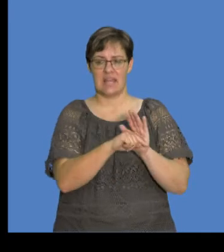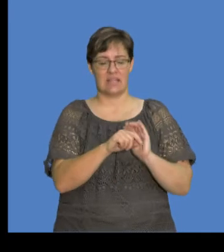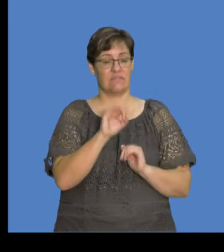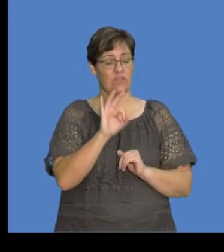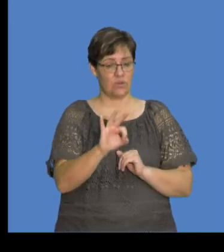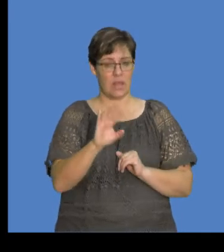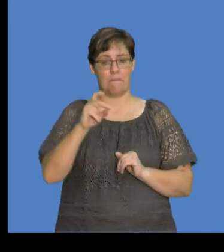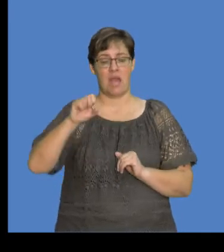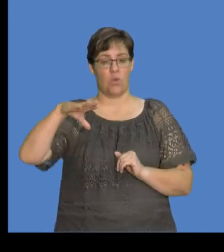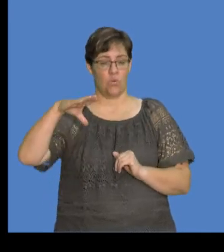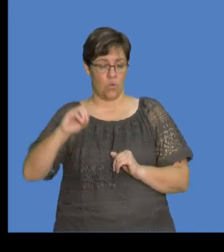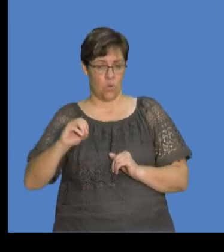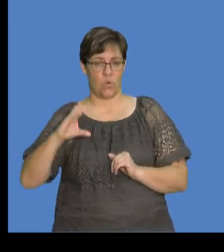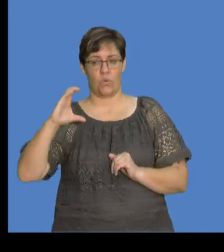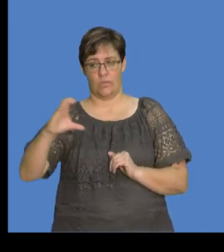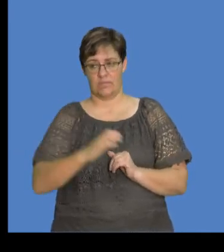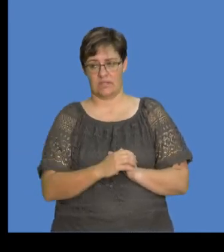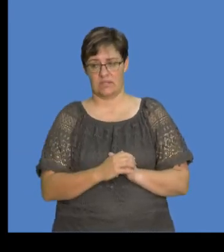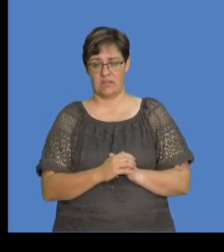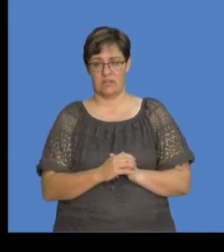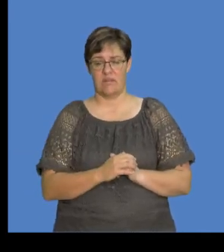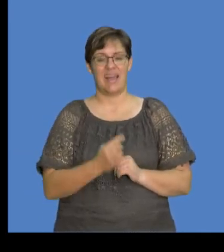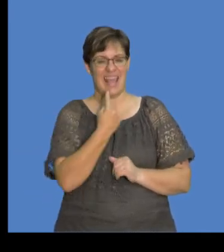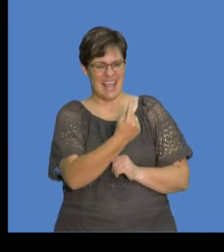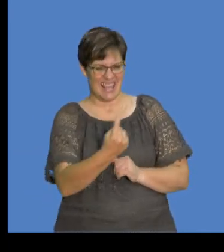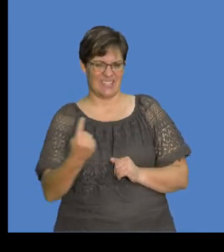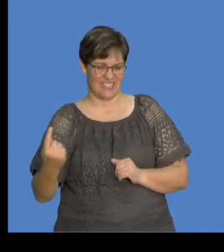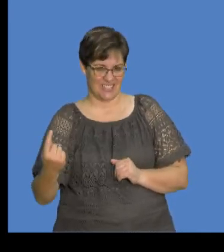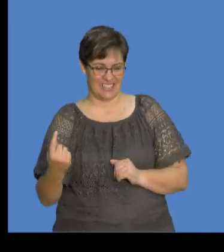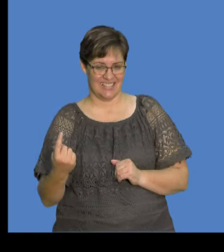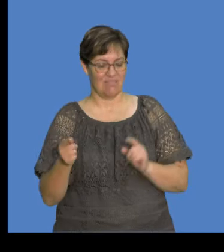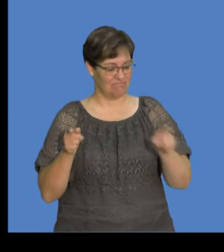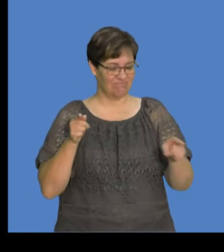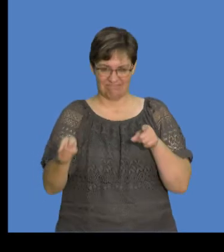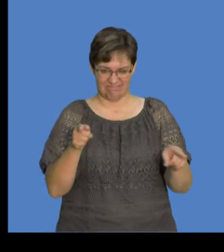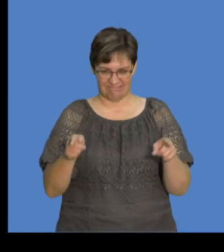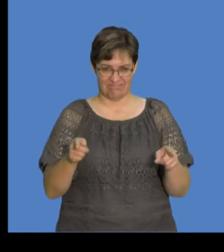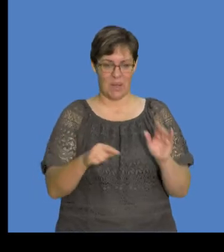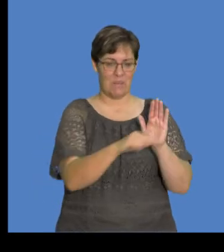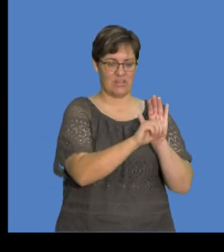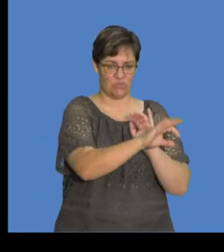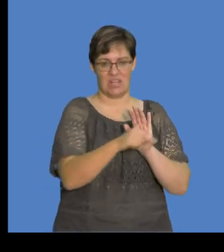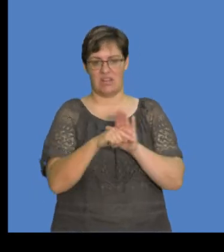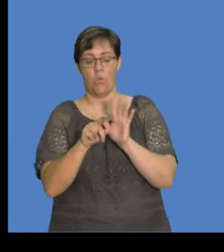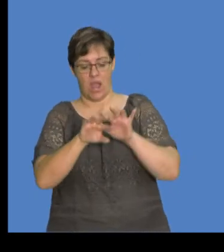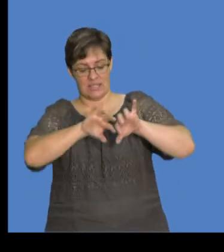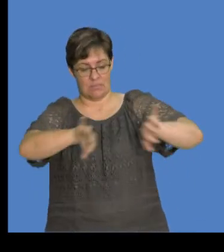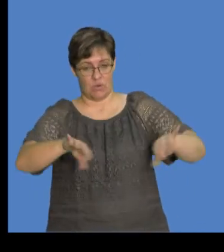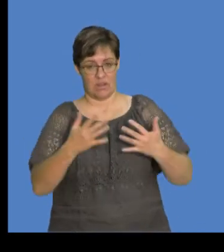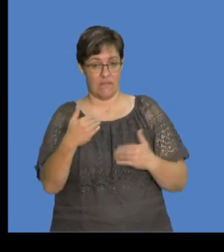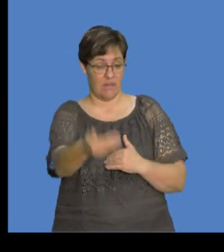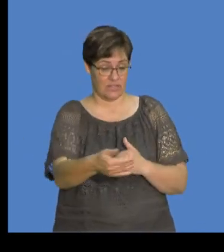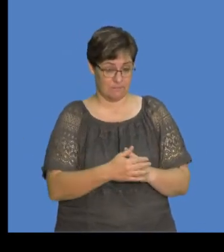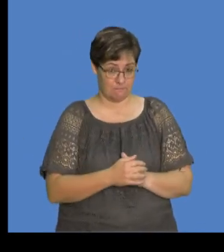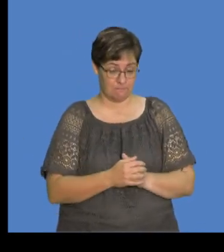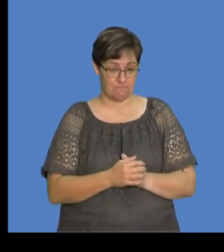negative 3 microcoulombs, right? This is the new charge each one of them will have after separation,